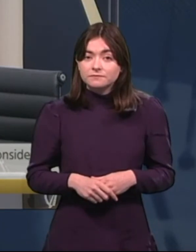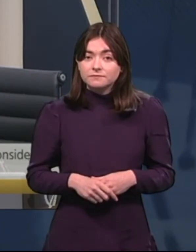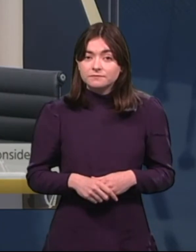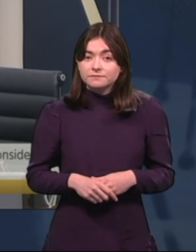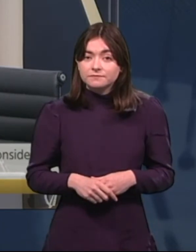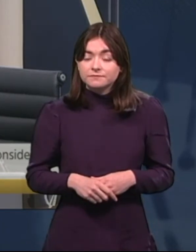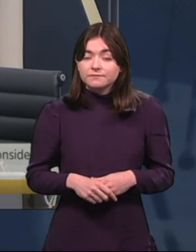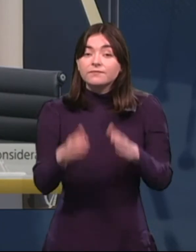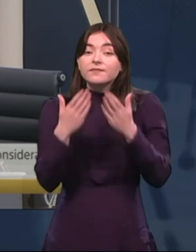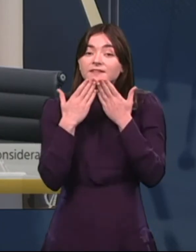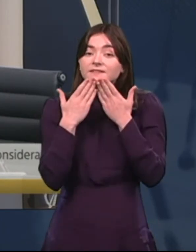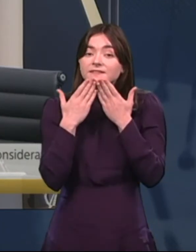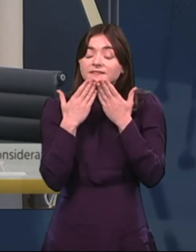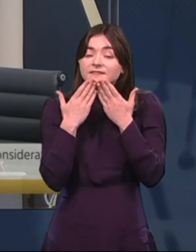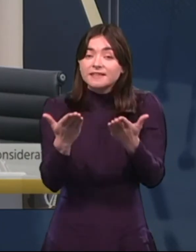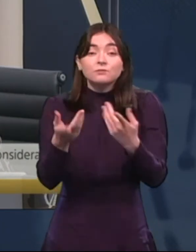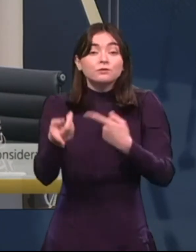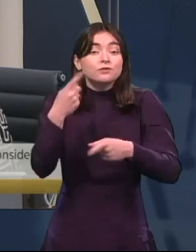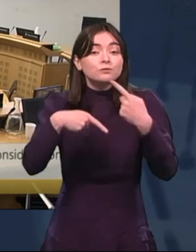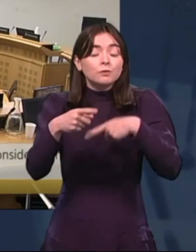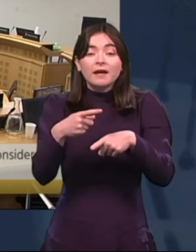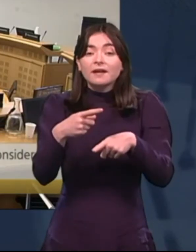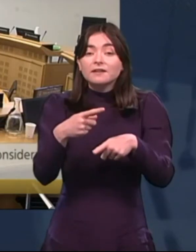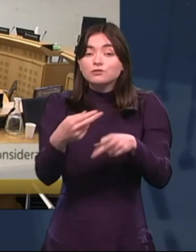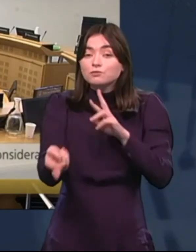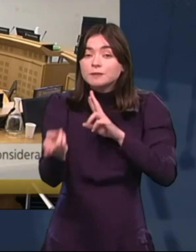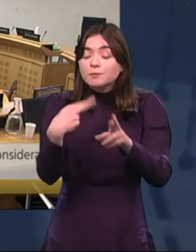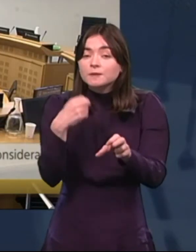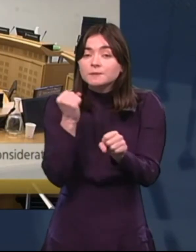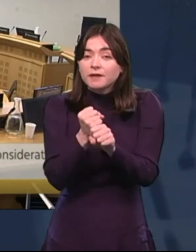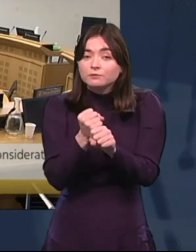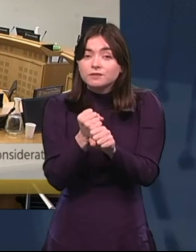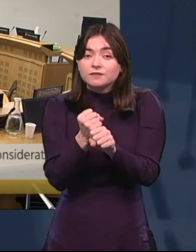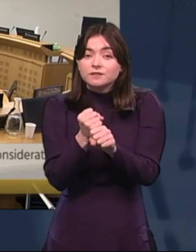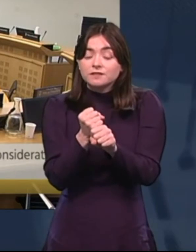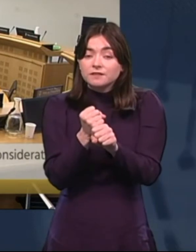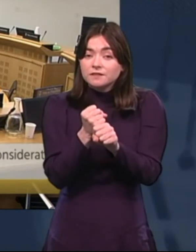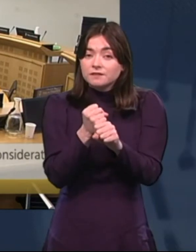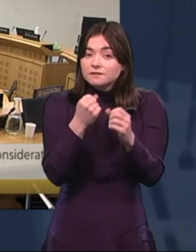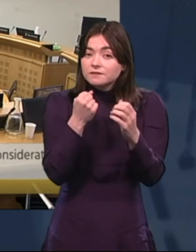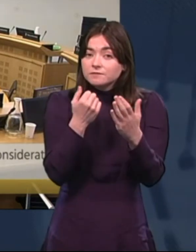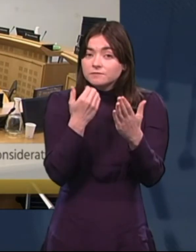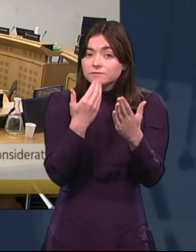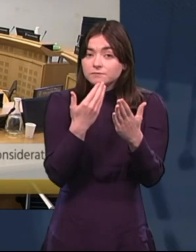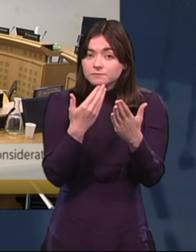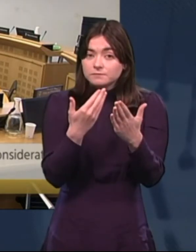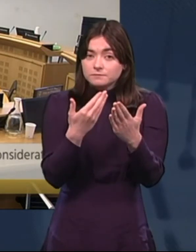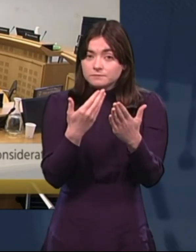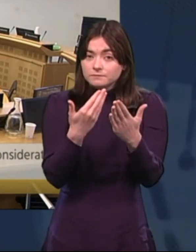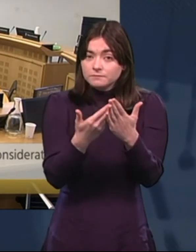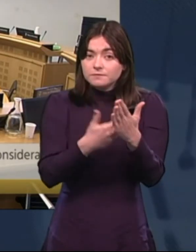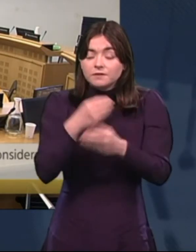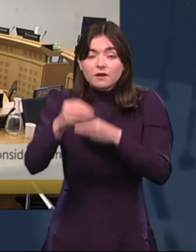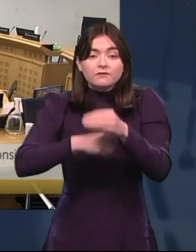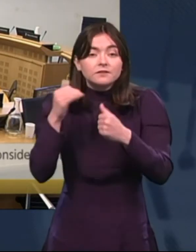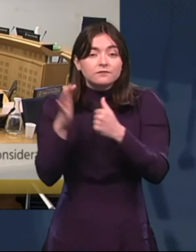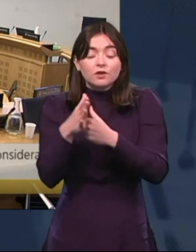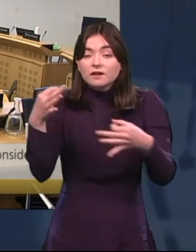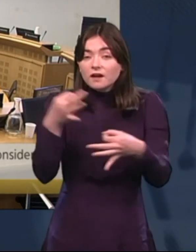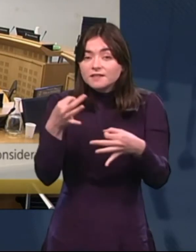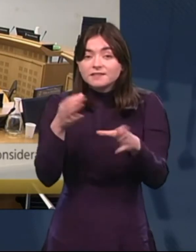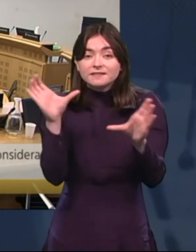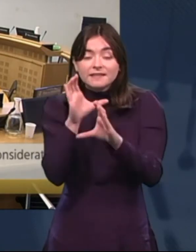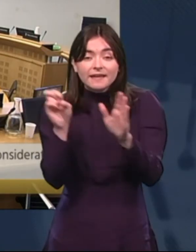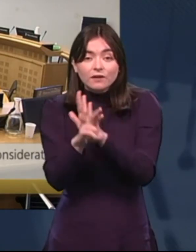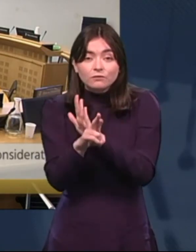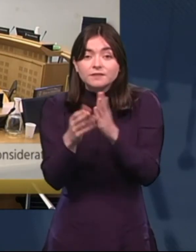Thank you. Just to go back to you about, you know, the statutory office for guardians and carers, you know, I really think